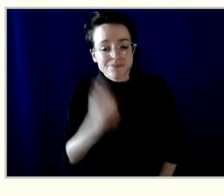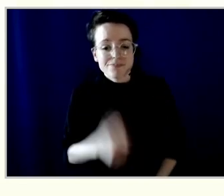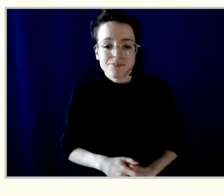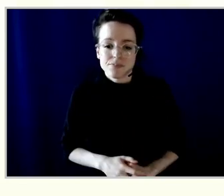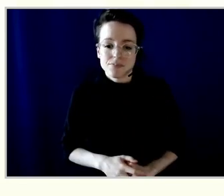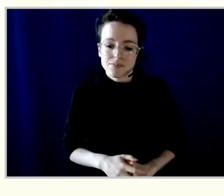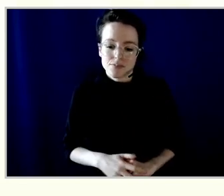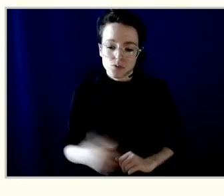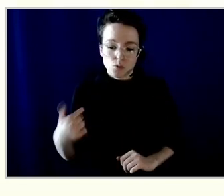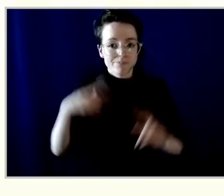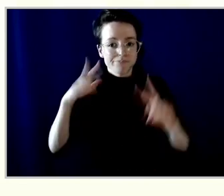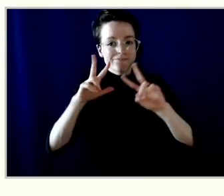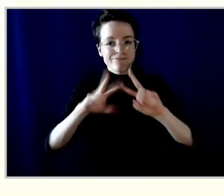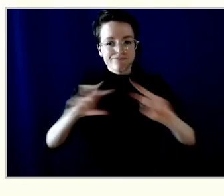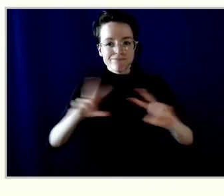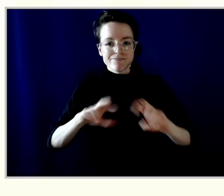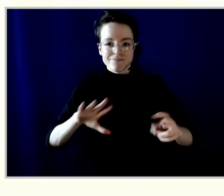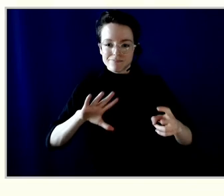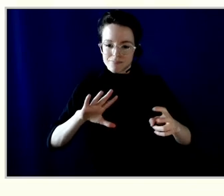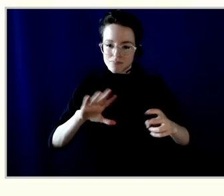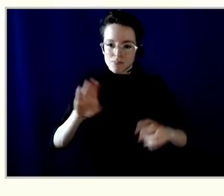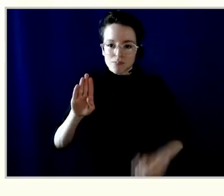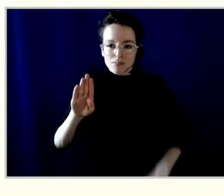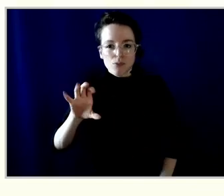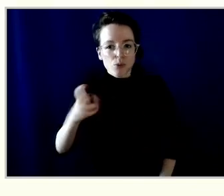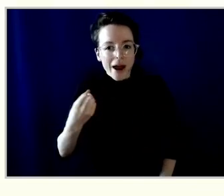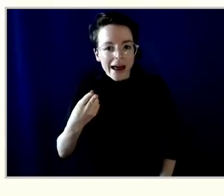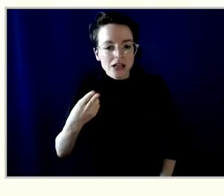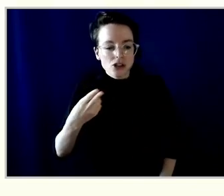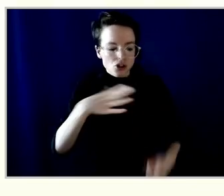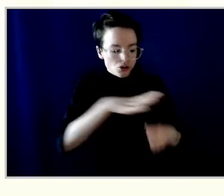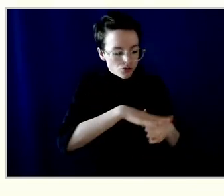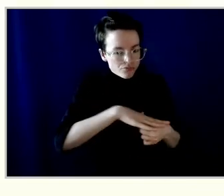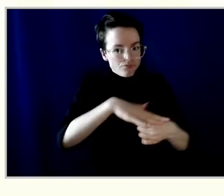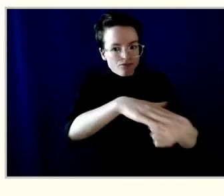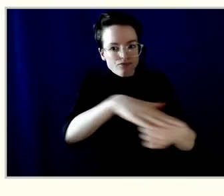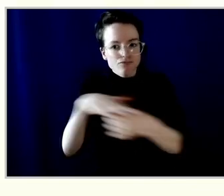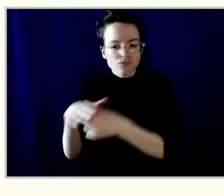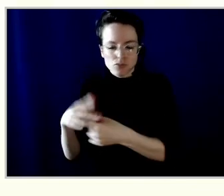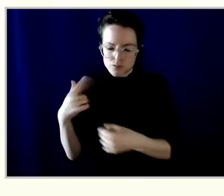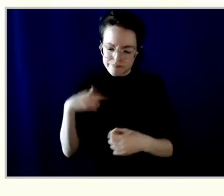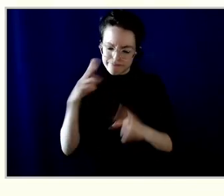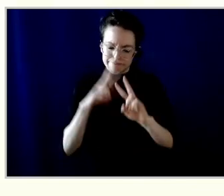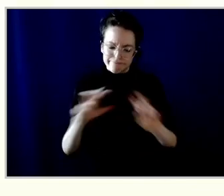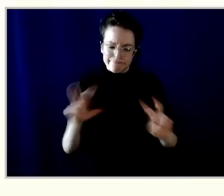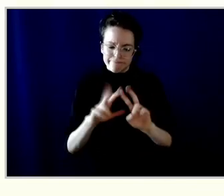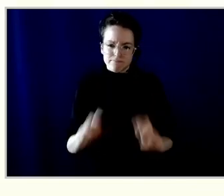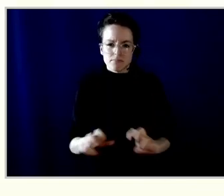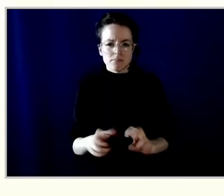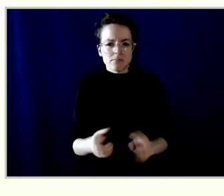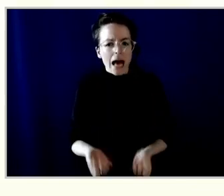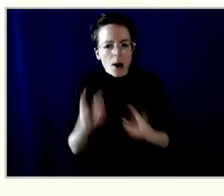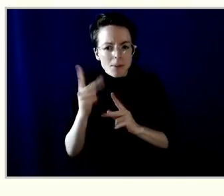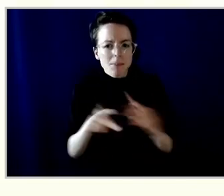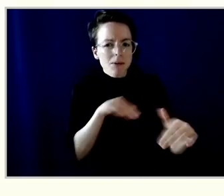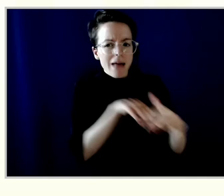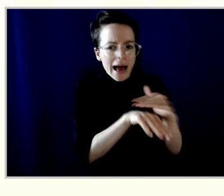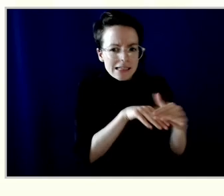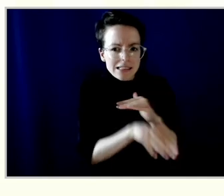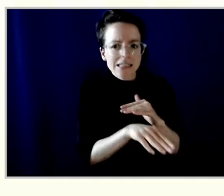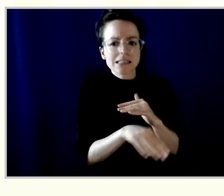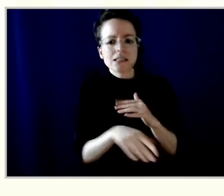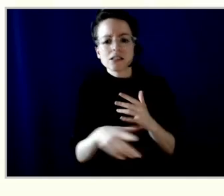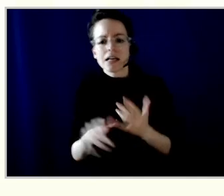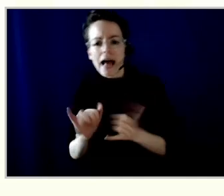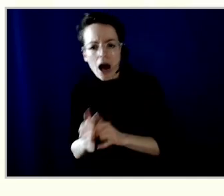look at overall membership, we look at patterns, we look at how our members are using our services. And what we've seen over the years is a huge shift,